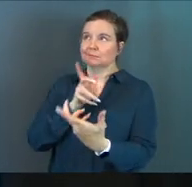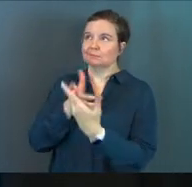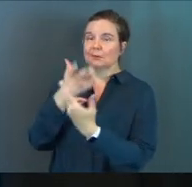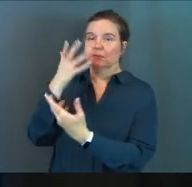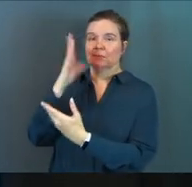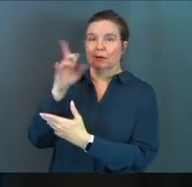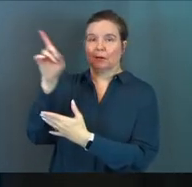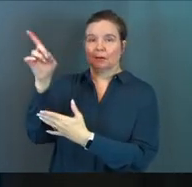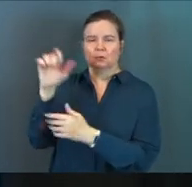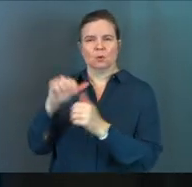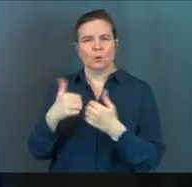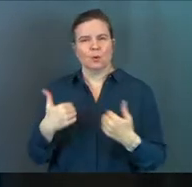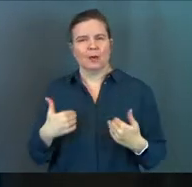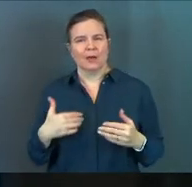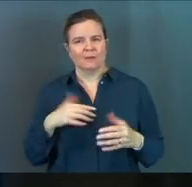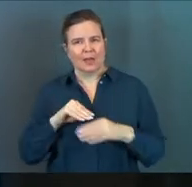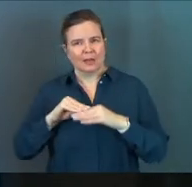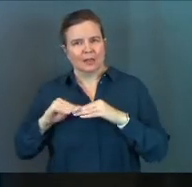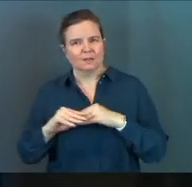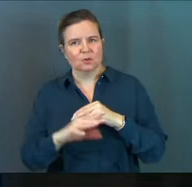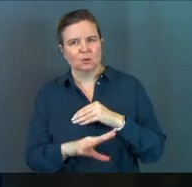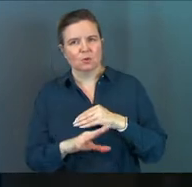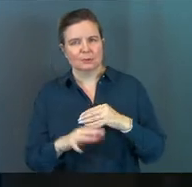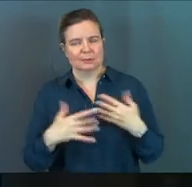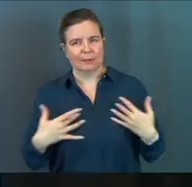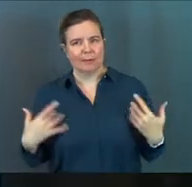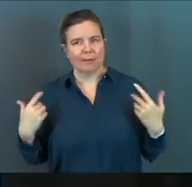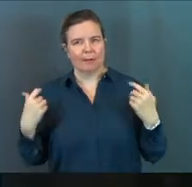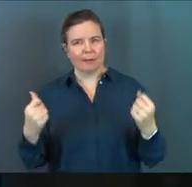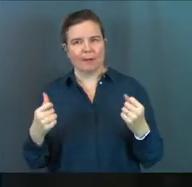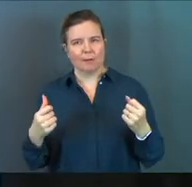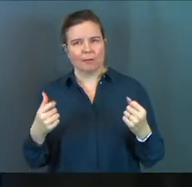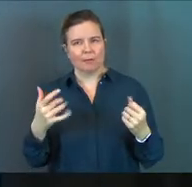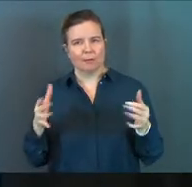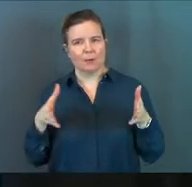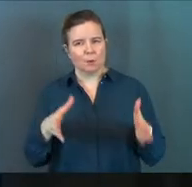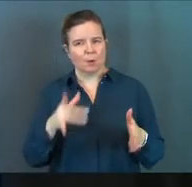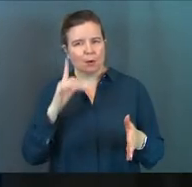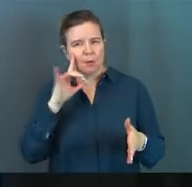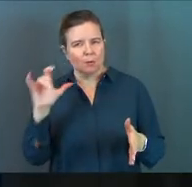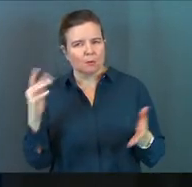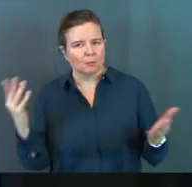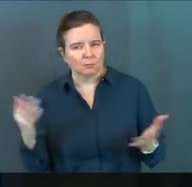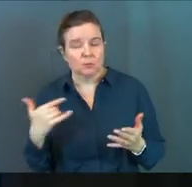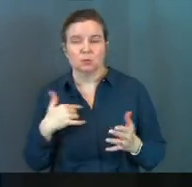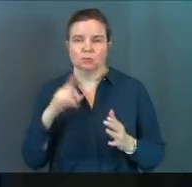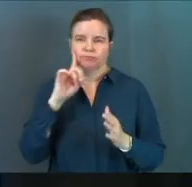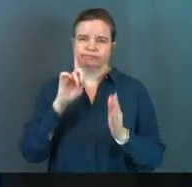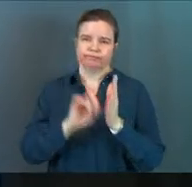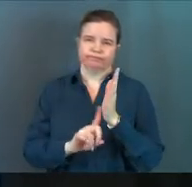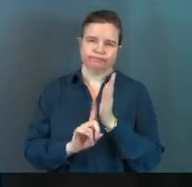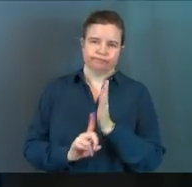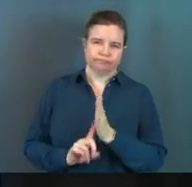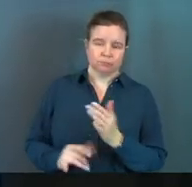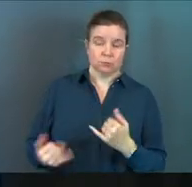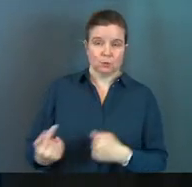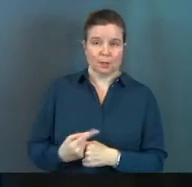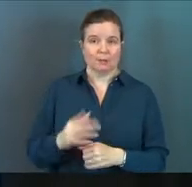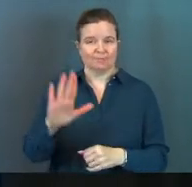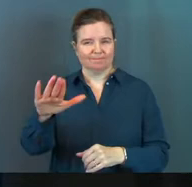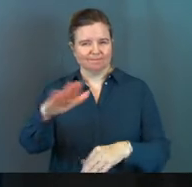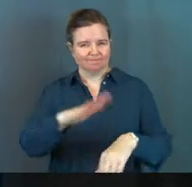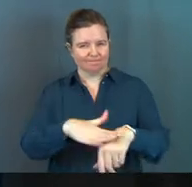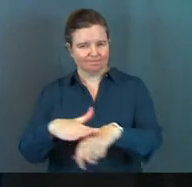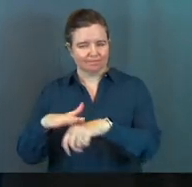So how do you have that influence in a healthy way? So that's what we're going to explore today. And here's a disclaimer,